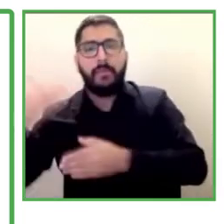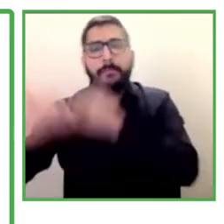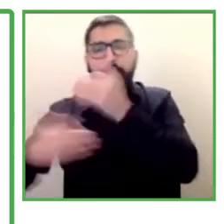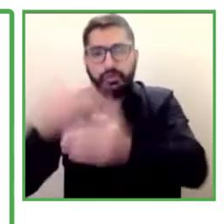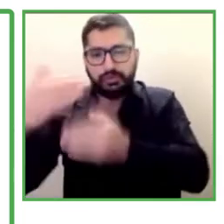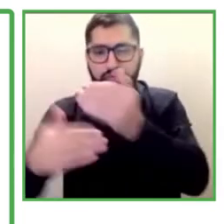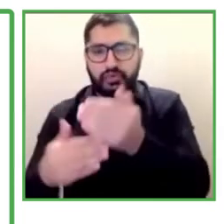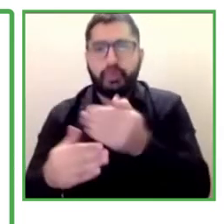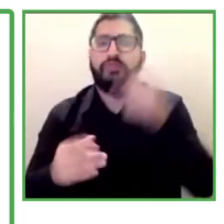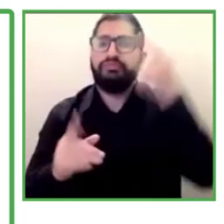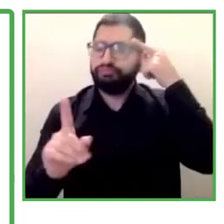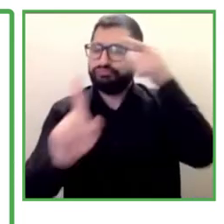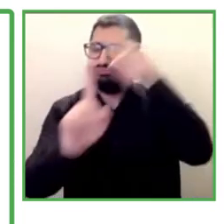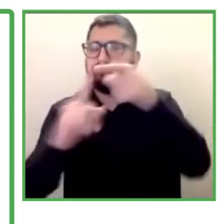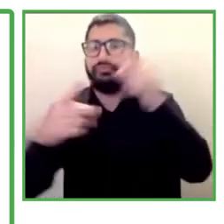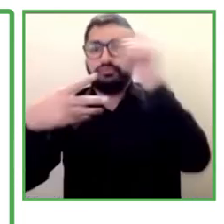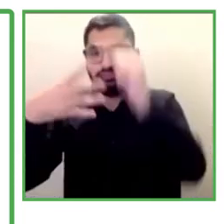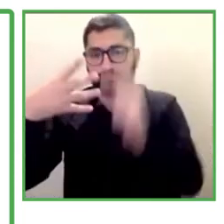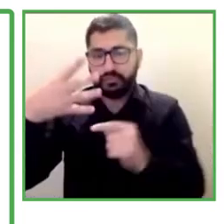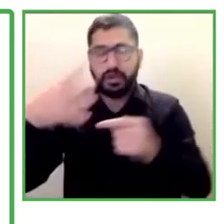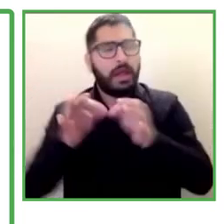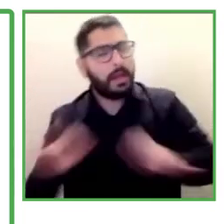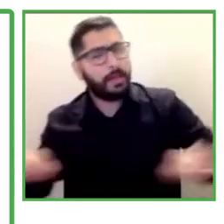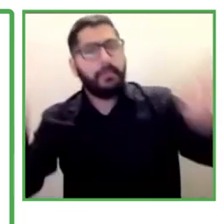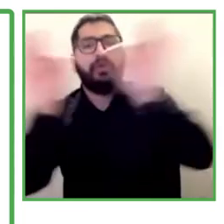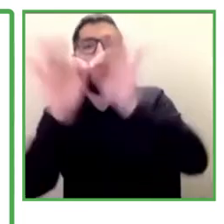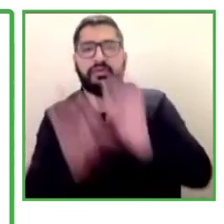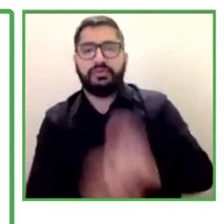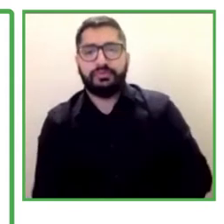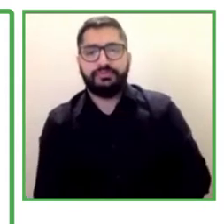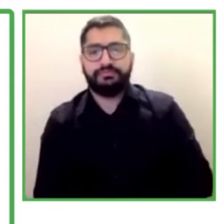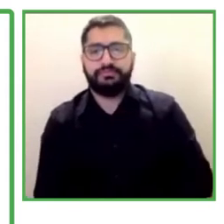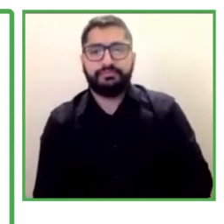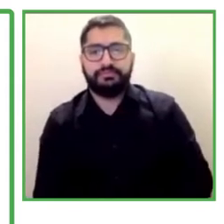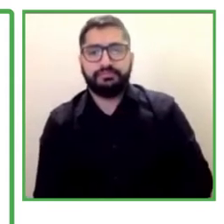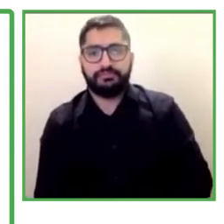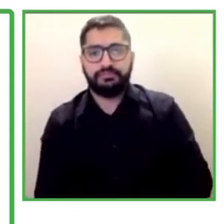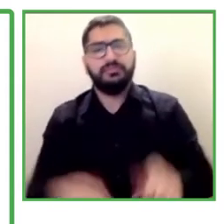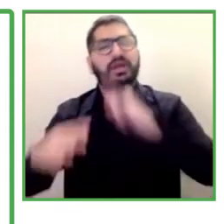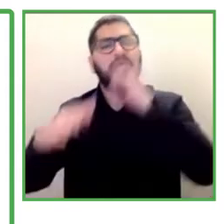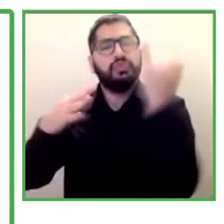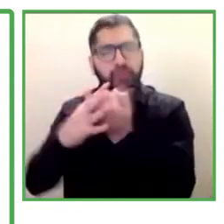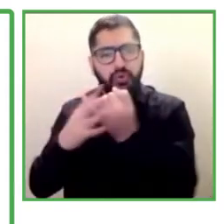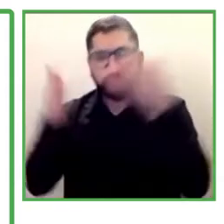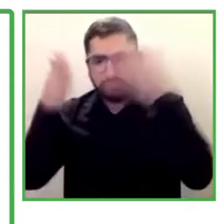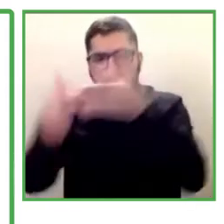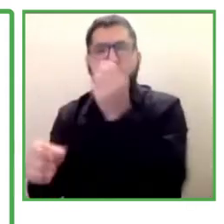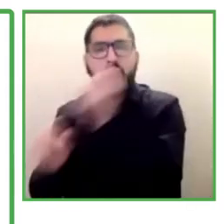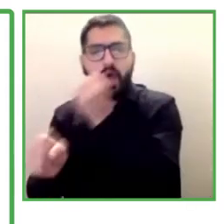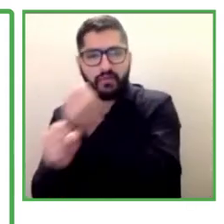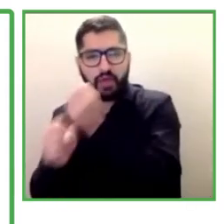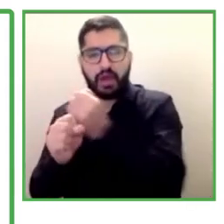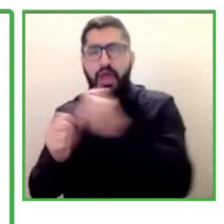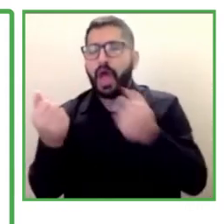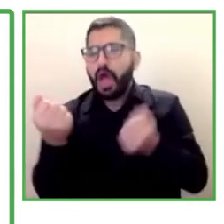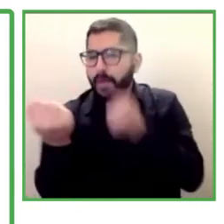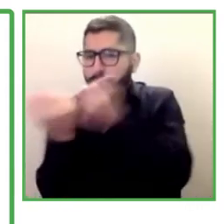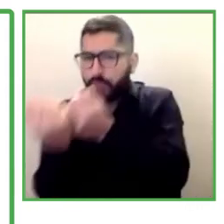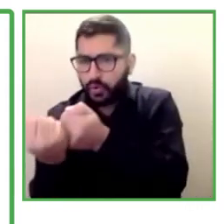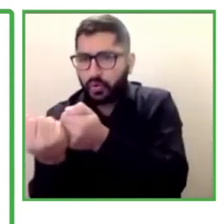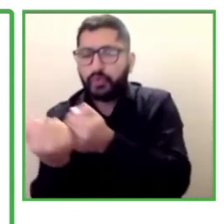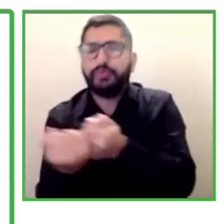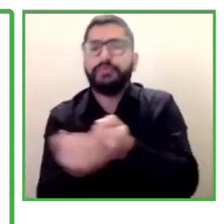for the relevant players of work inclusion. And mainly in the stage that we're at now, this